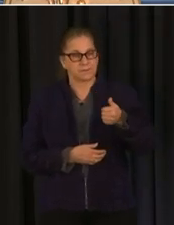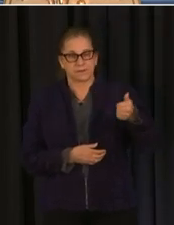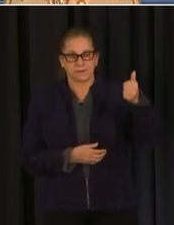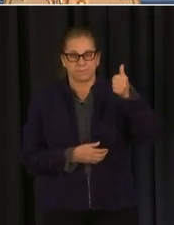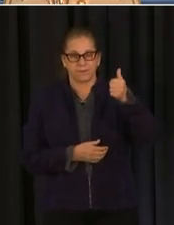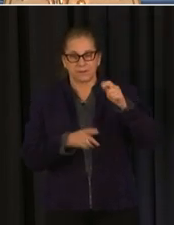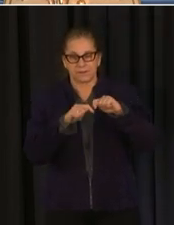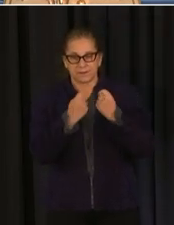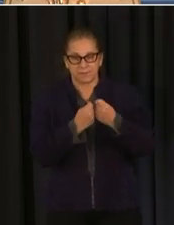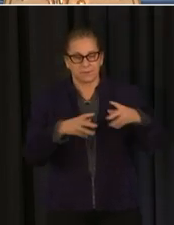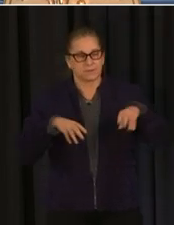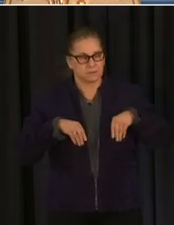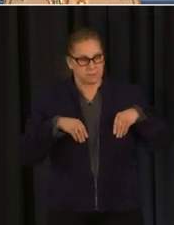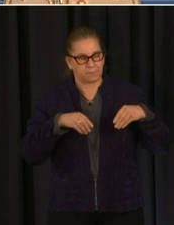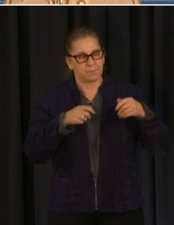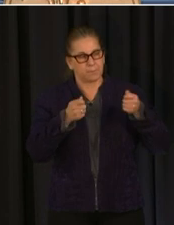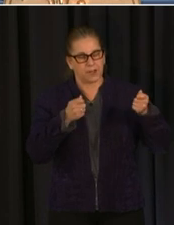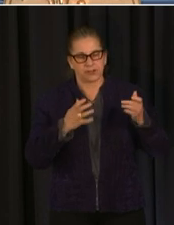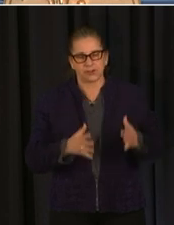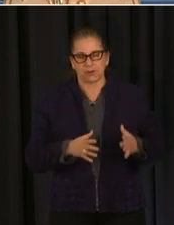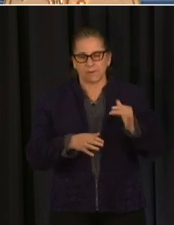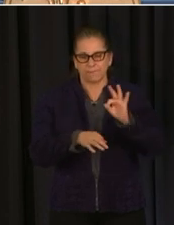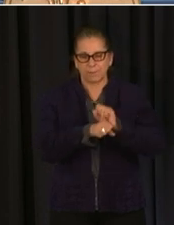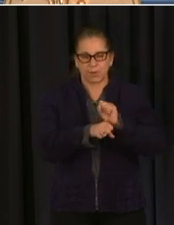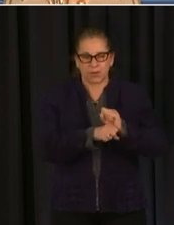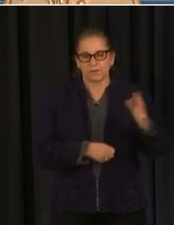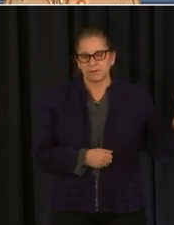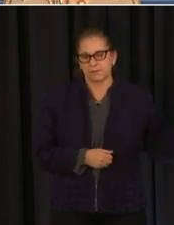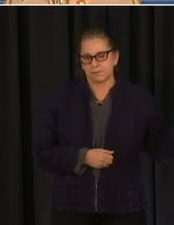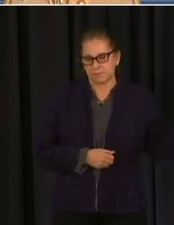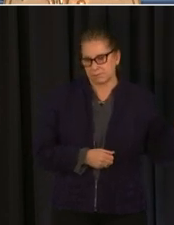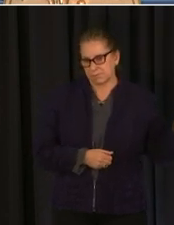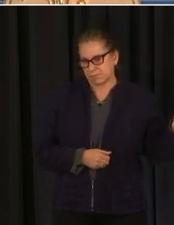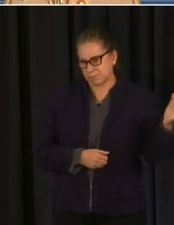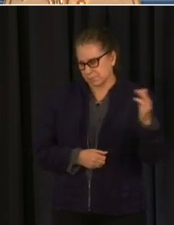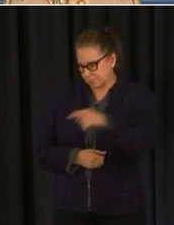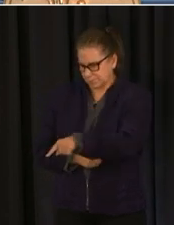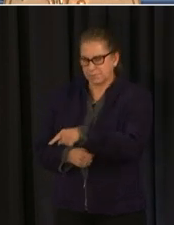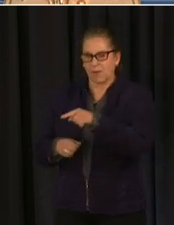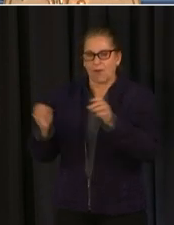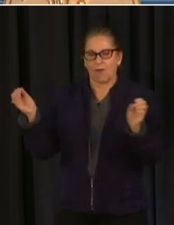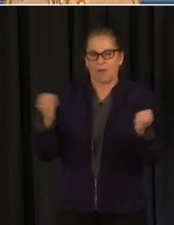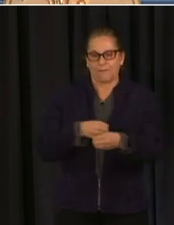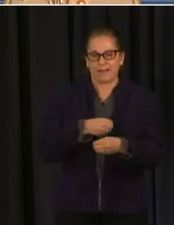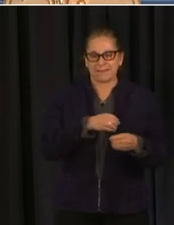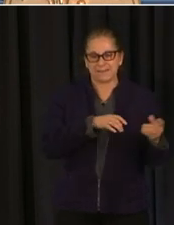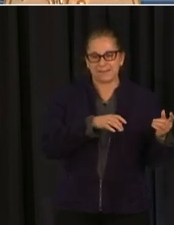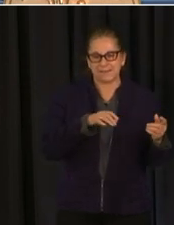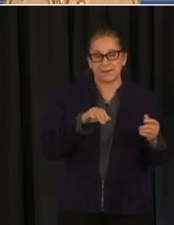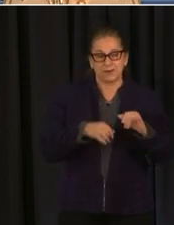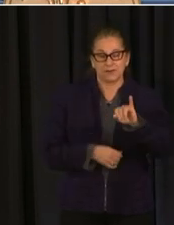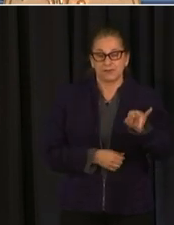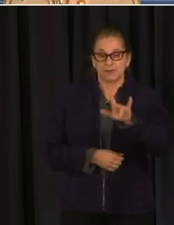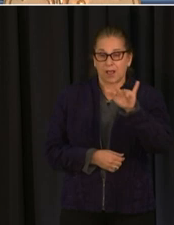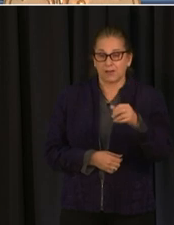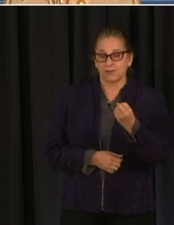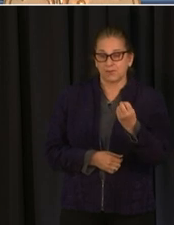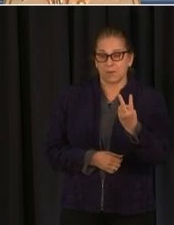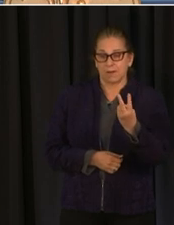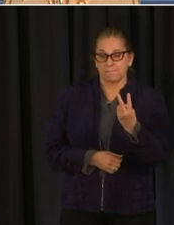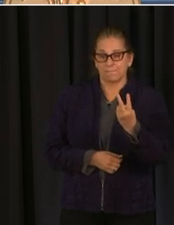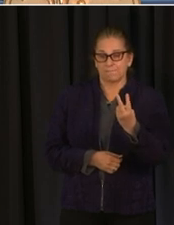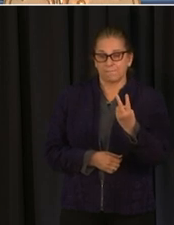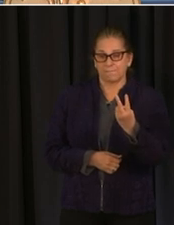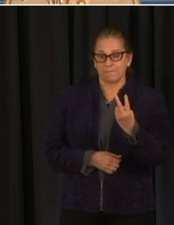employees uh will um be uh reporting to the office and by july 12th all employees